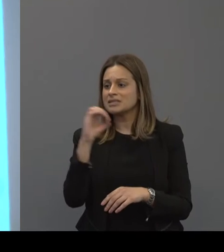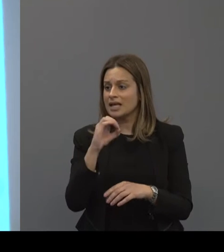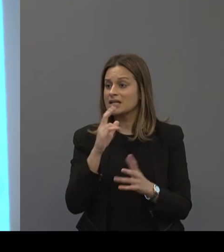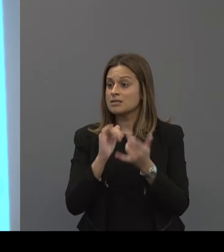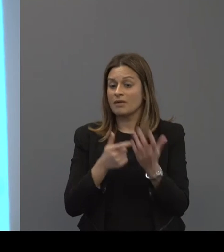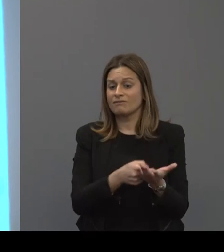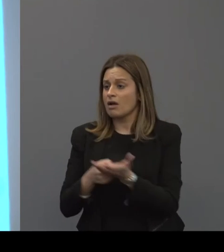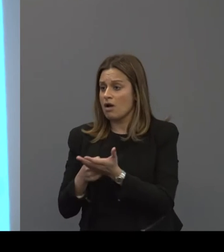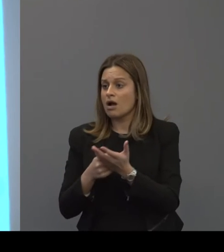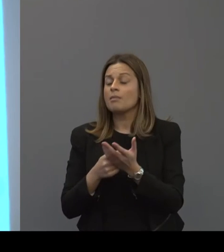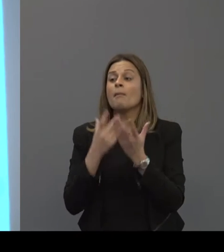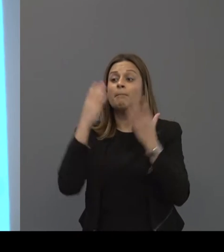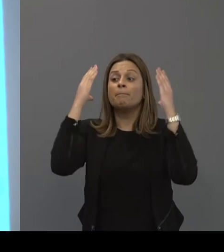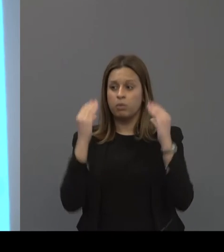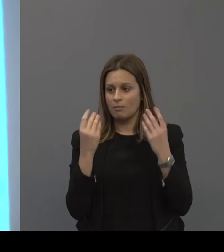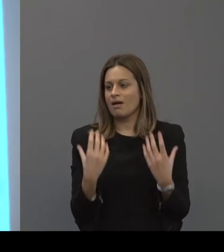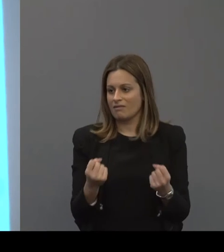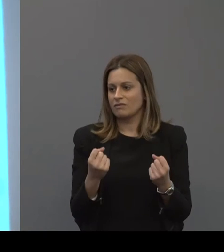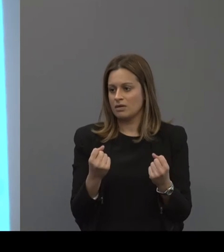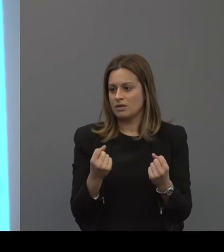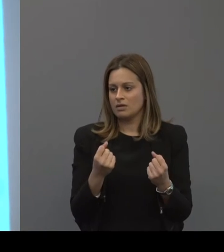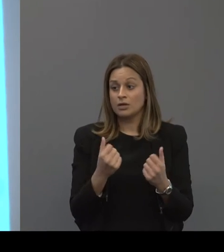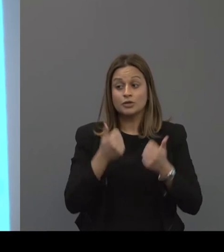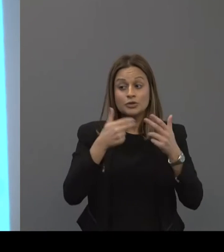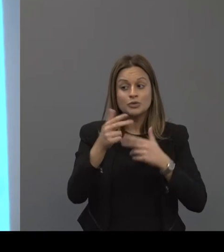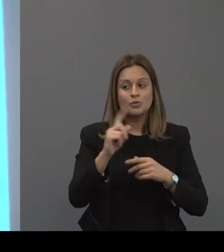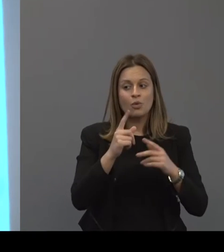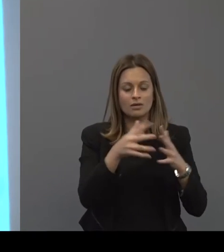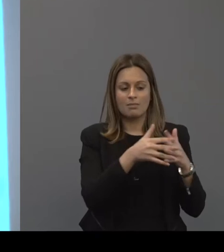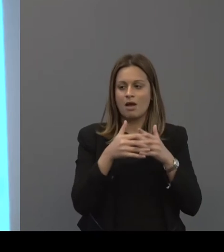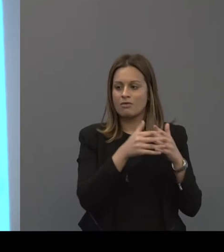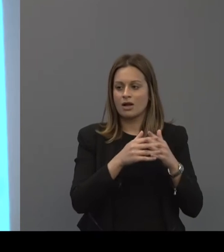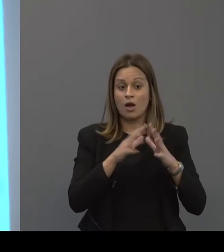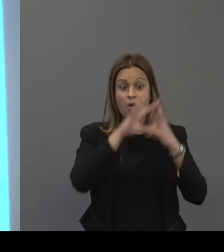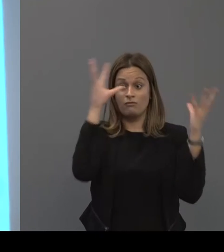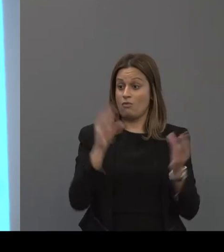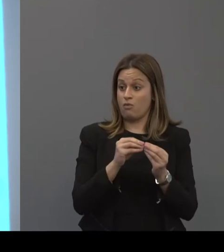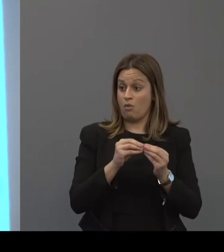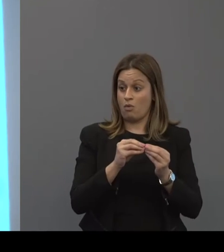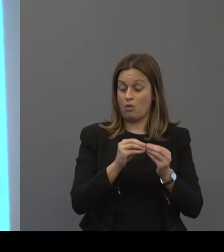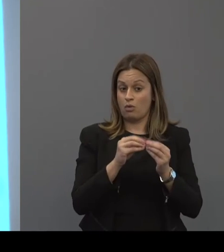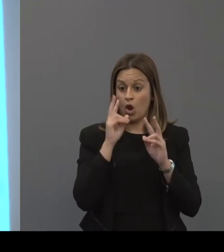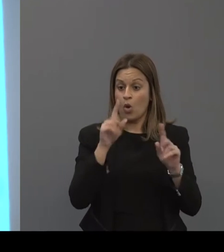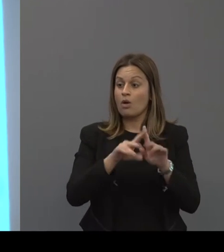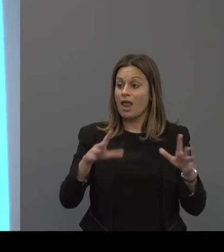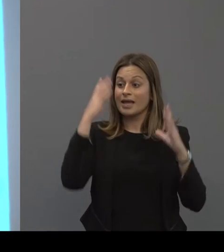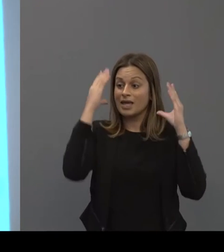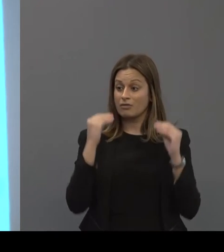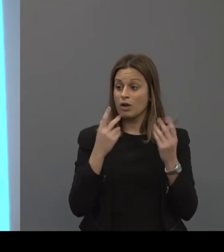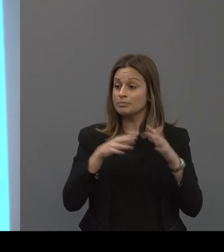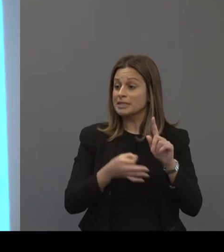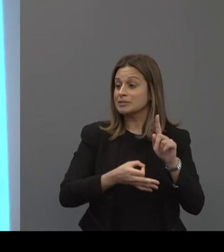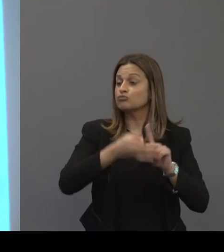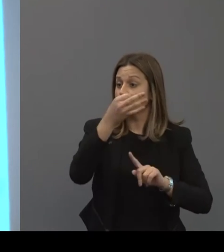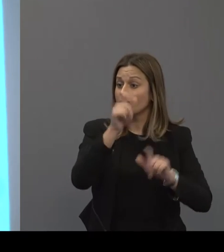firearms have hearing loss. The good news in the US is the statistics overall actually look like hearing loss is declining a little